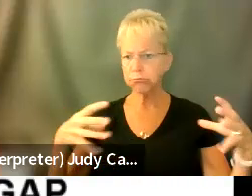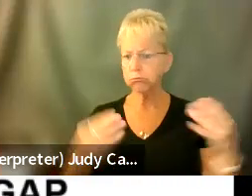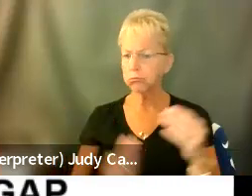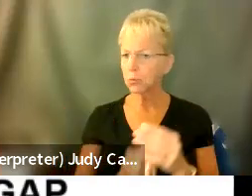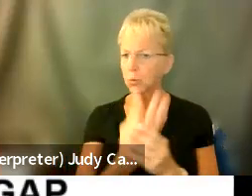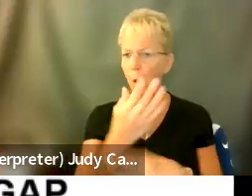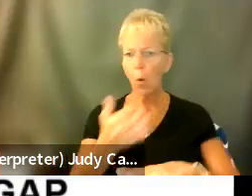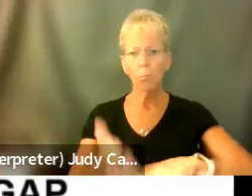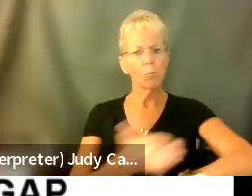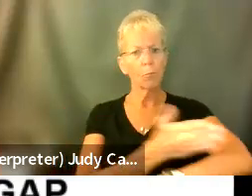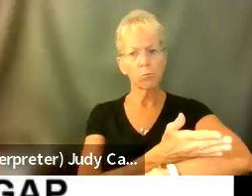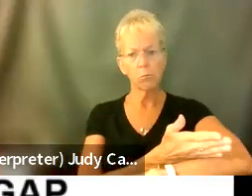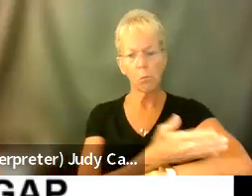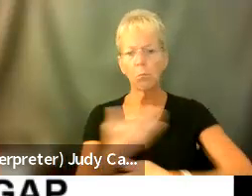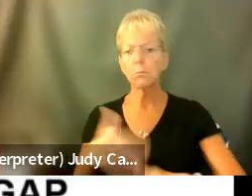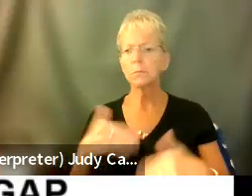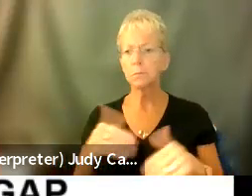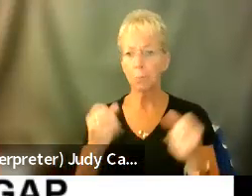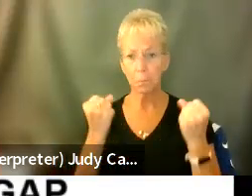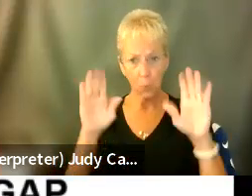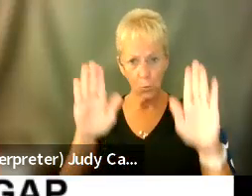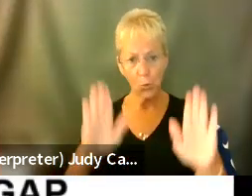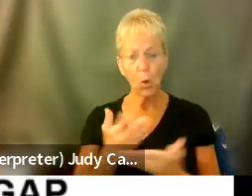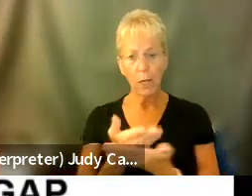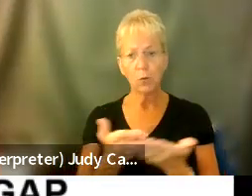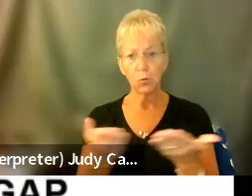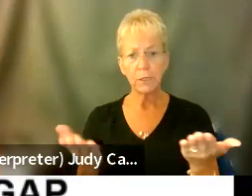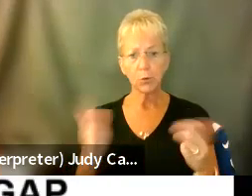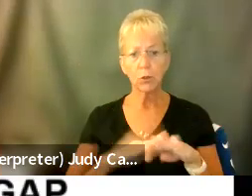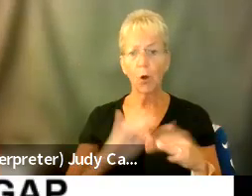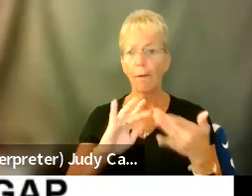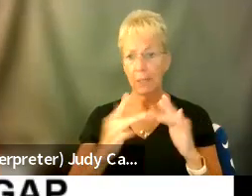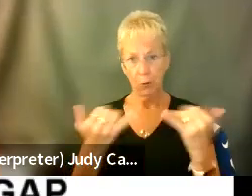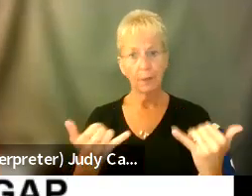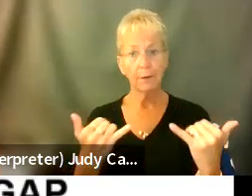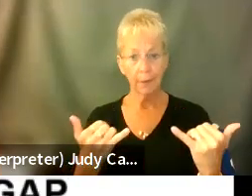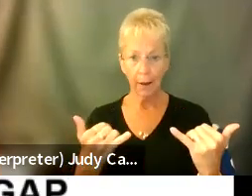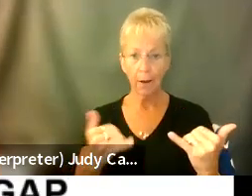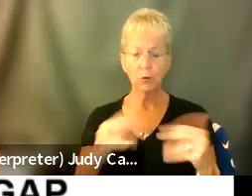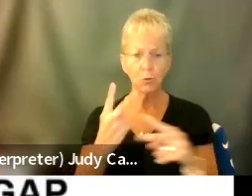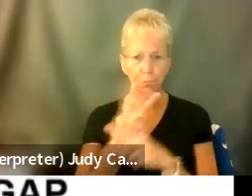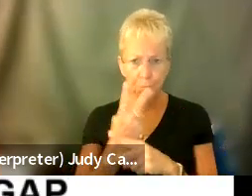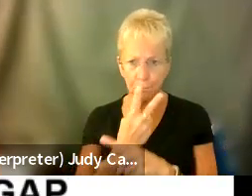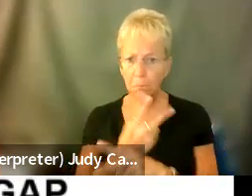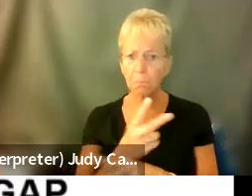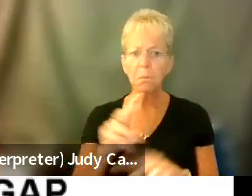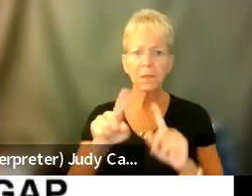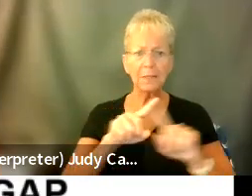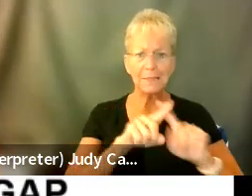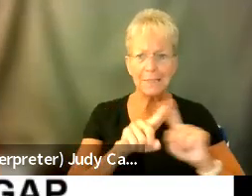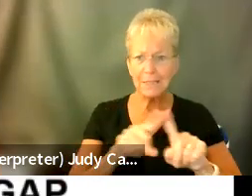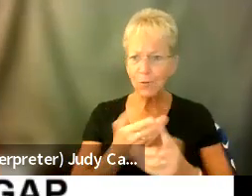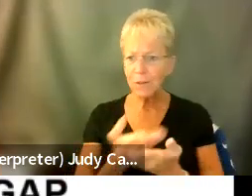um, there are great resources on the internet to find out about things you've been